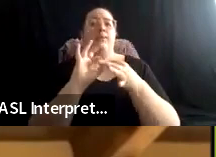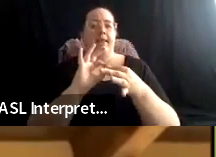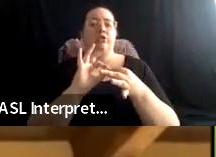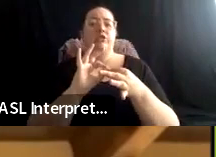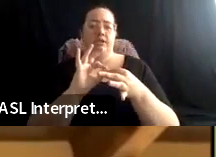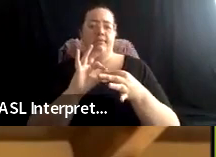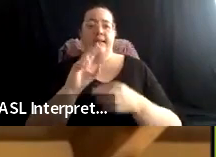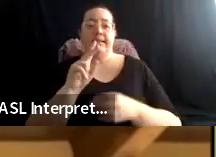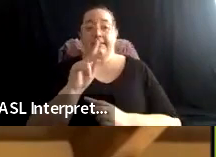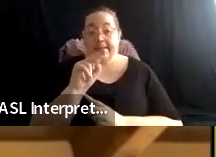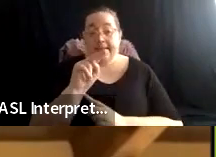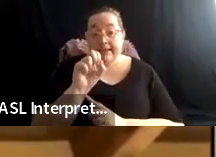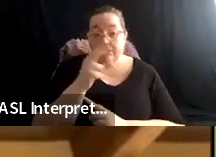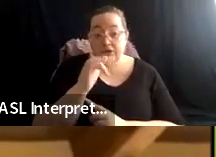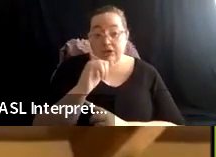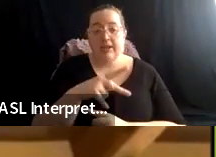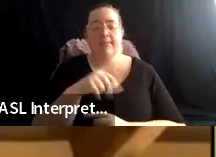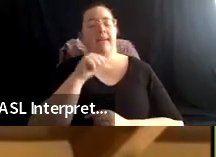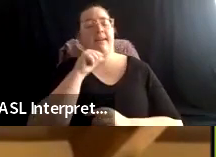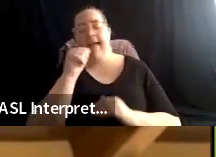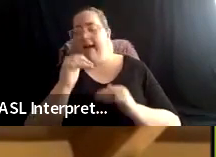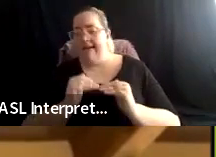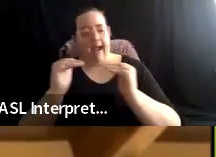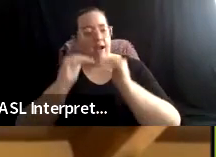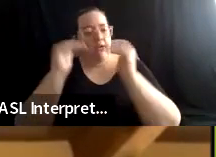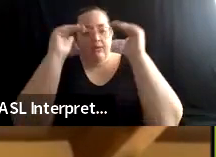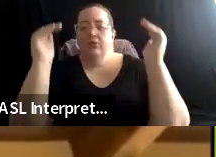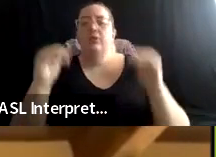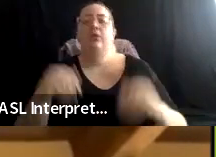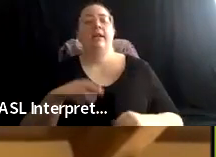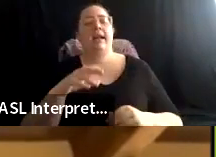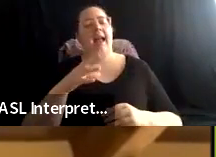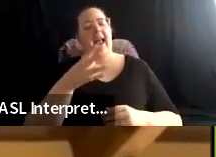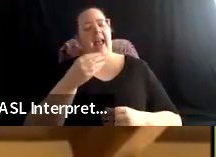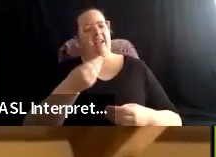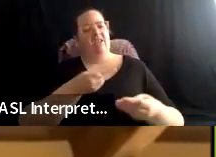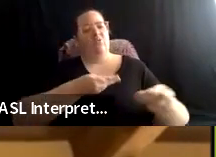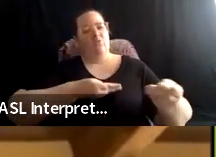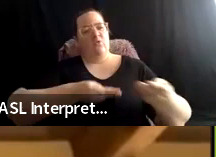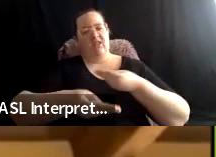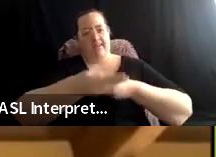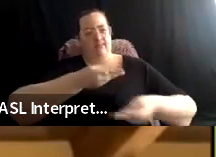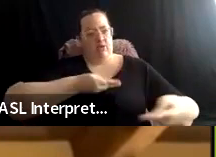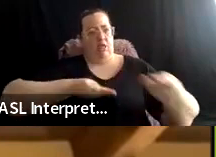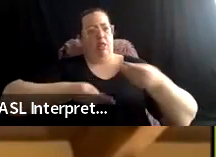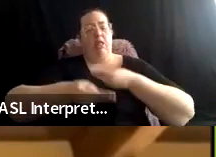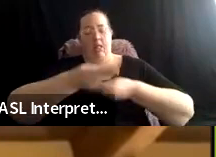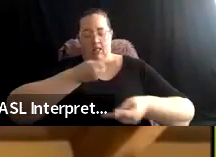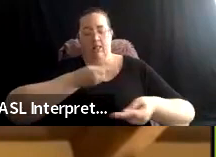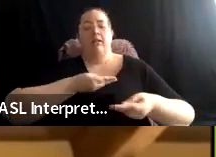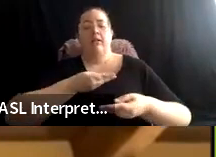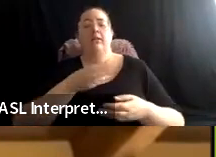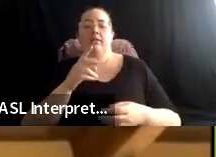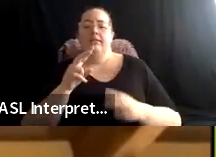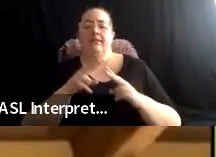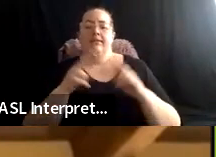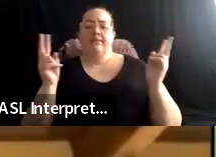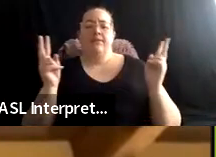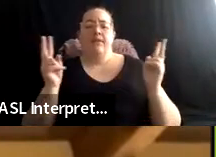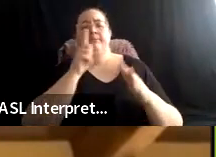non-hierarchal and it's reciprocal and, um, it's really humble. And those are things that